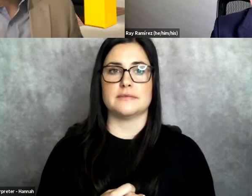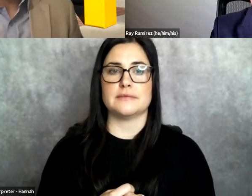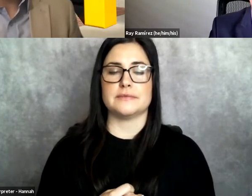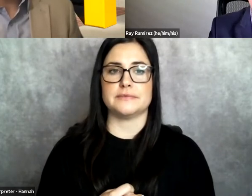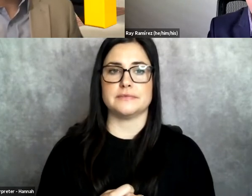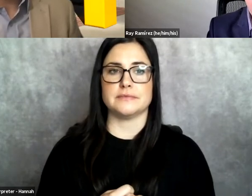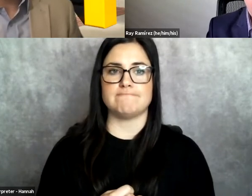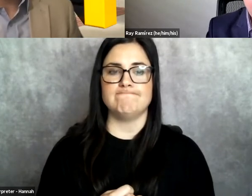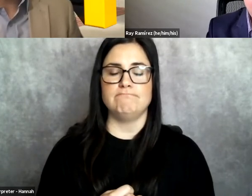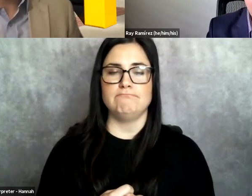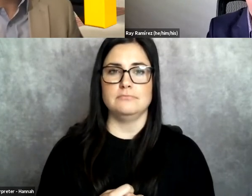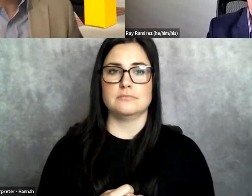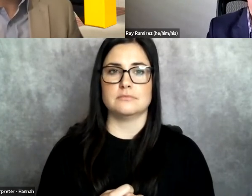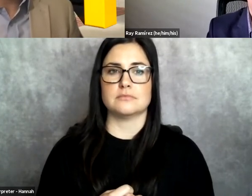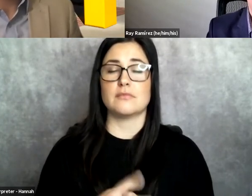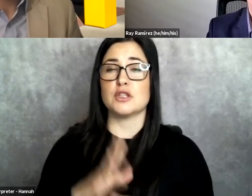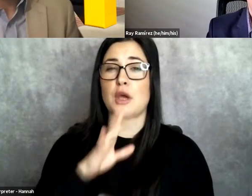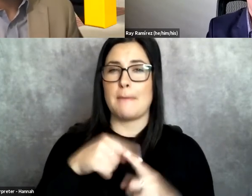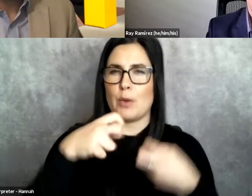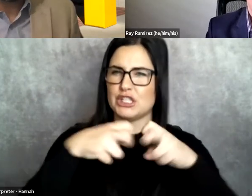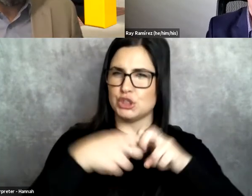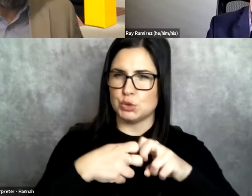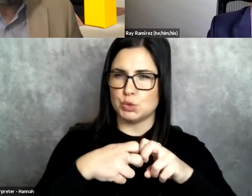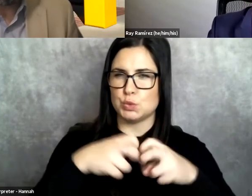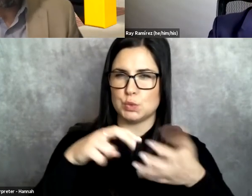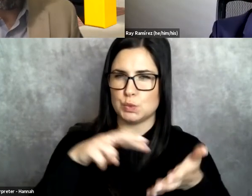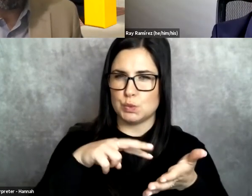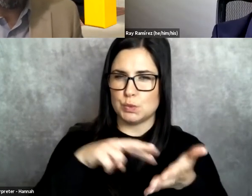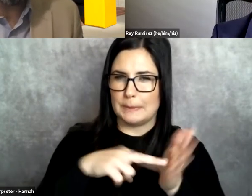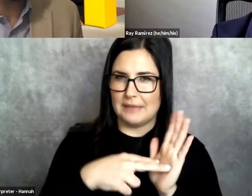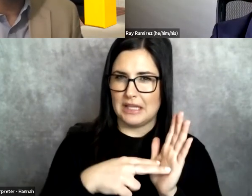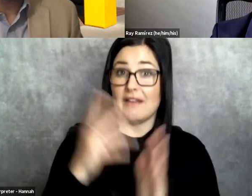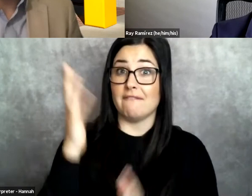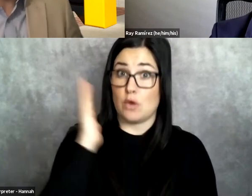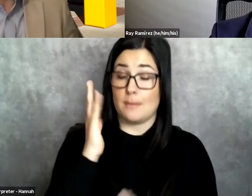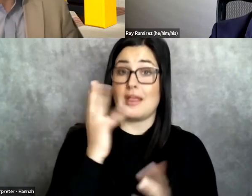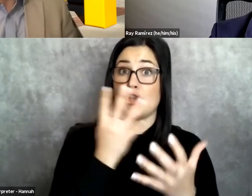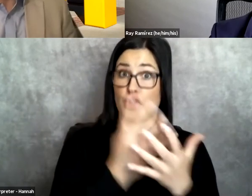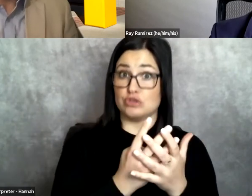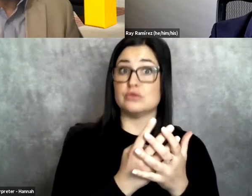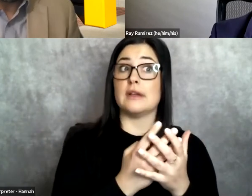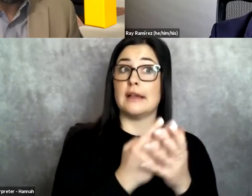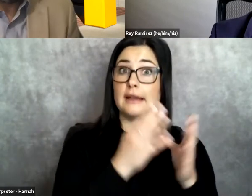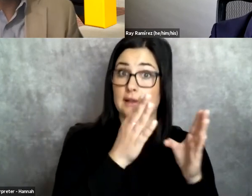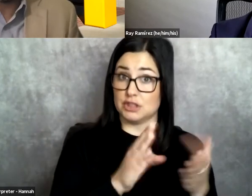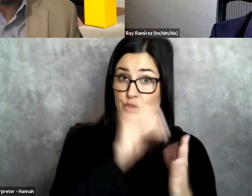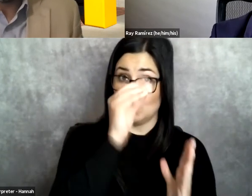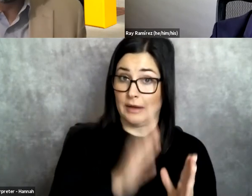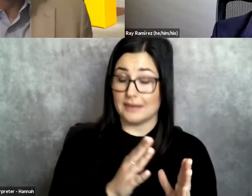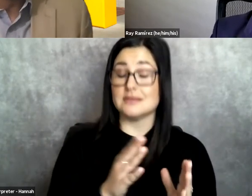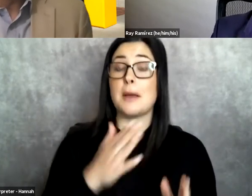I'm assuming like the issue of formerly incarcerated students, I would say definitely read my report,